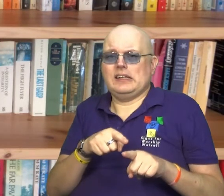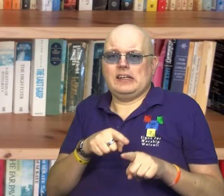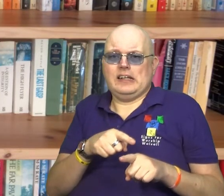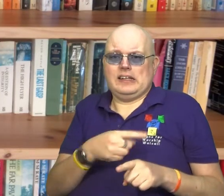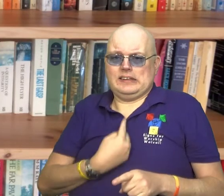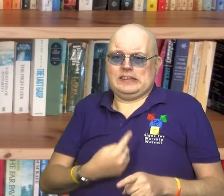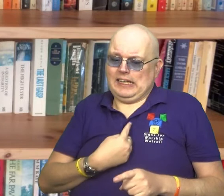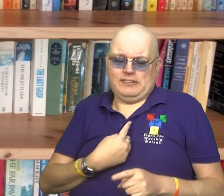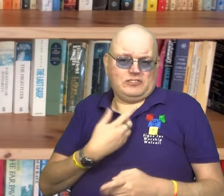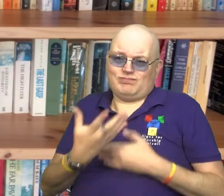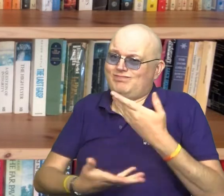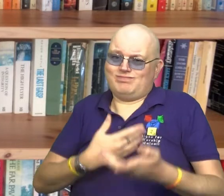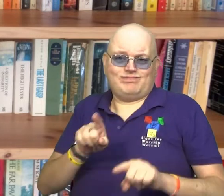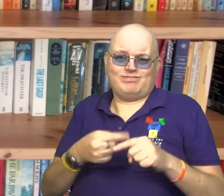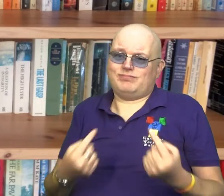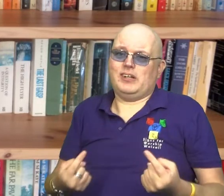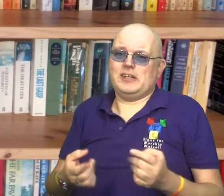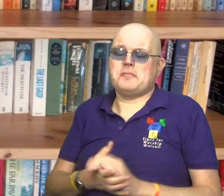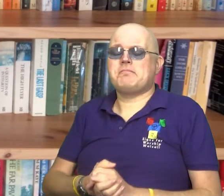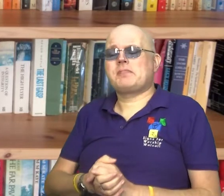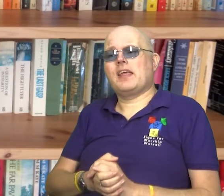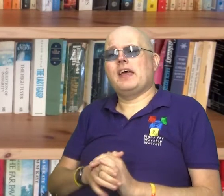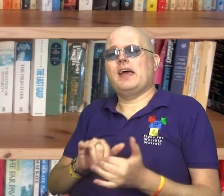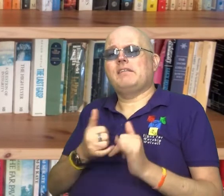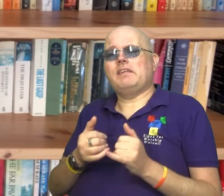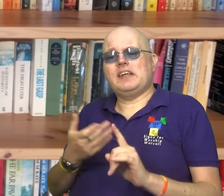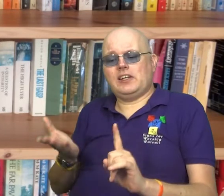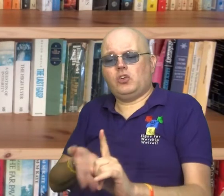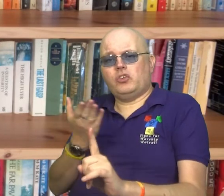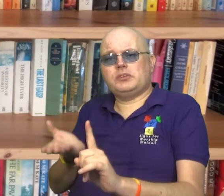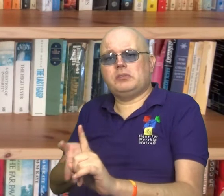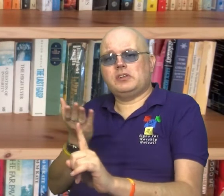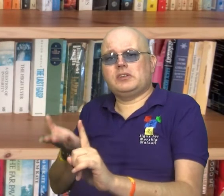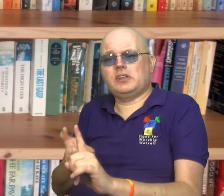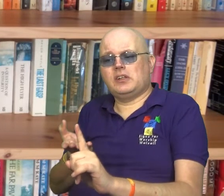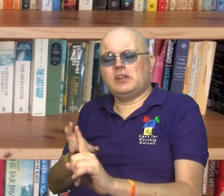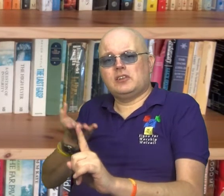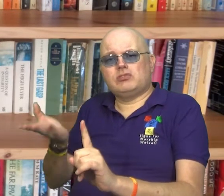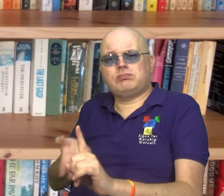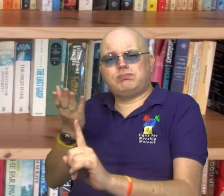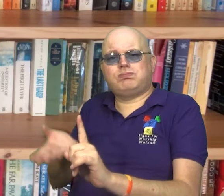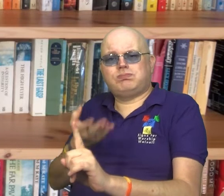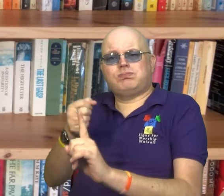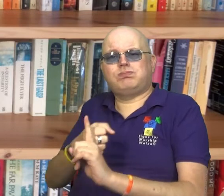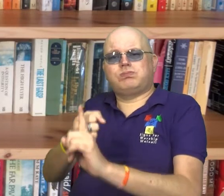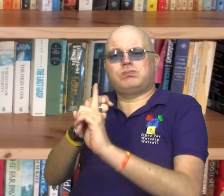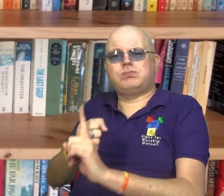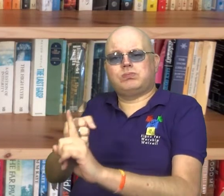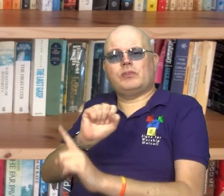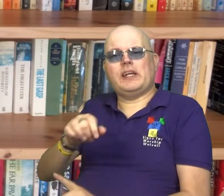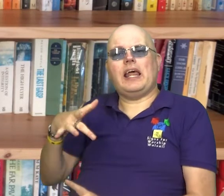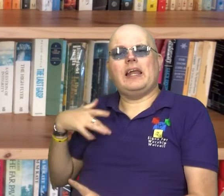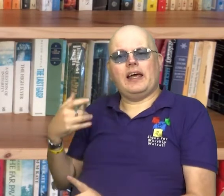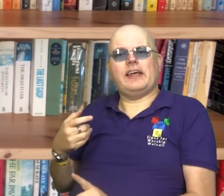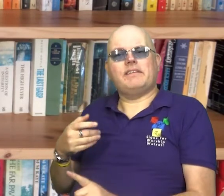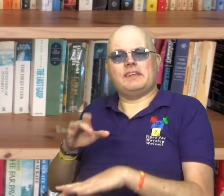whatever reason, can't speak for themselves. It may be the words of encouragement that build people up and make a